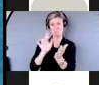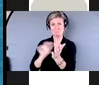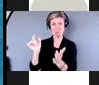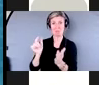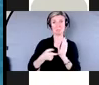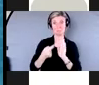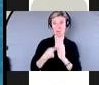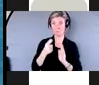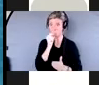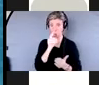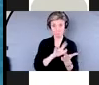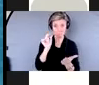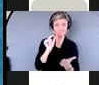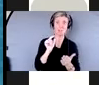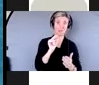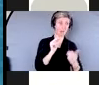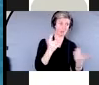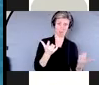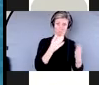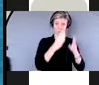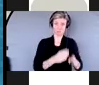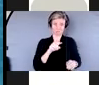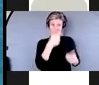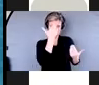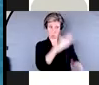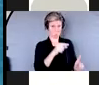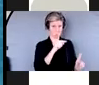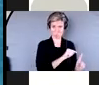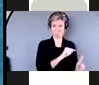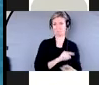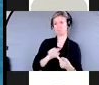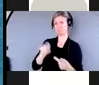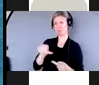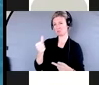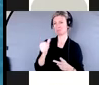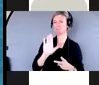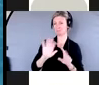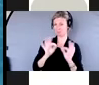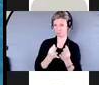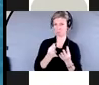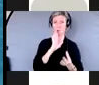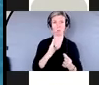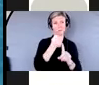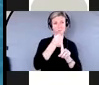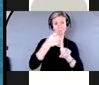Today, I'll share two of these scenarios where a temporary hold was placed in order to preserve the client's assets.